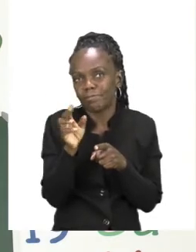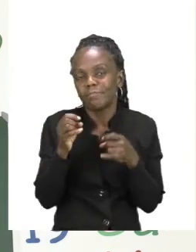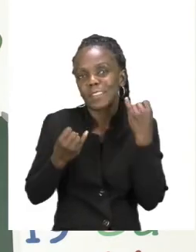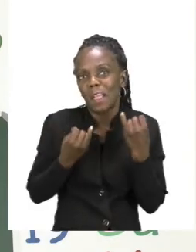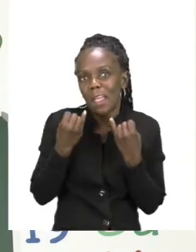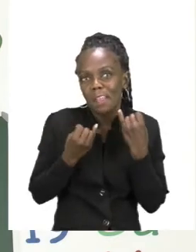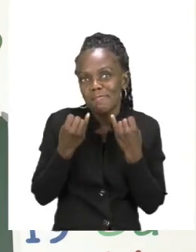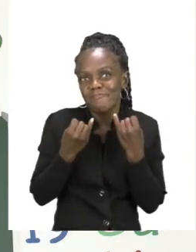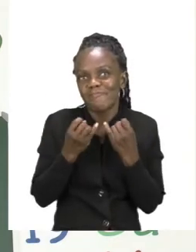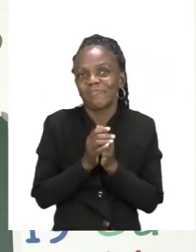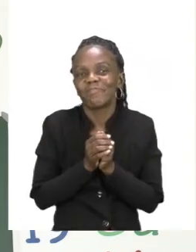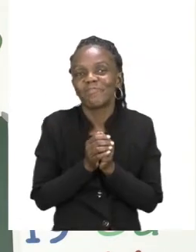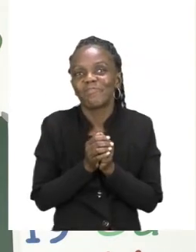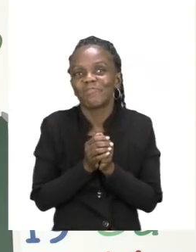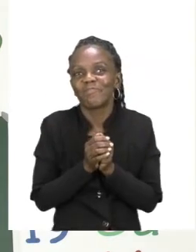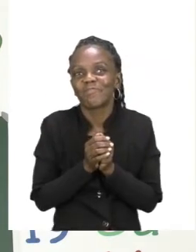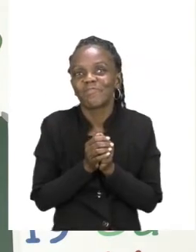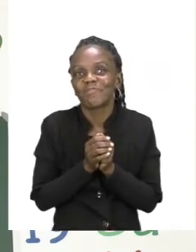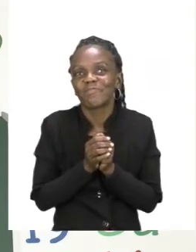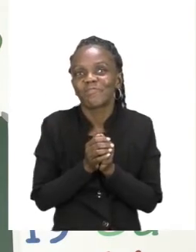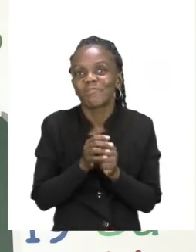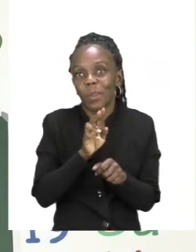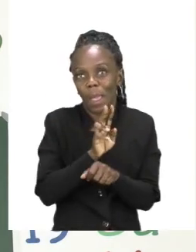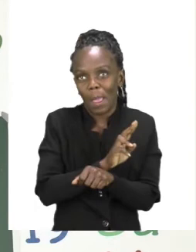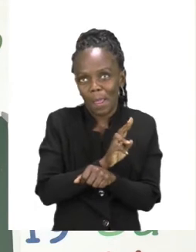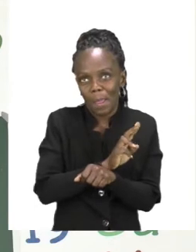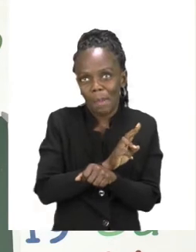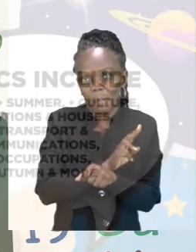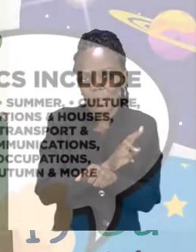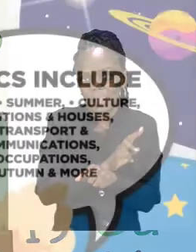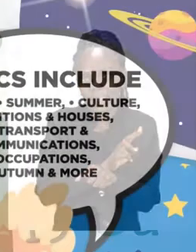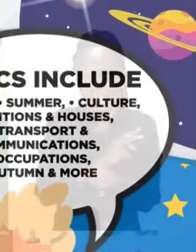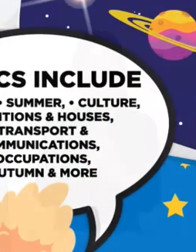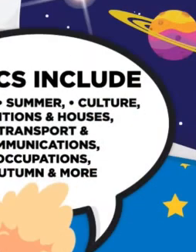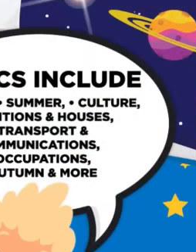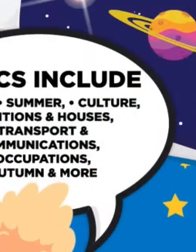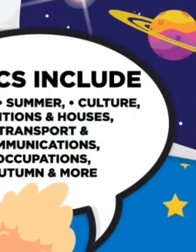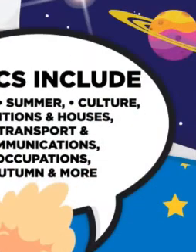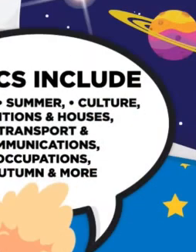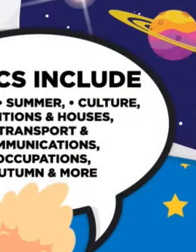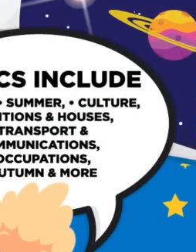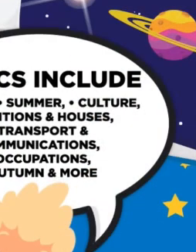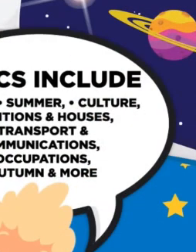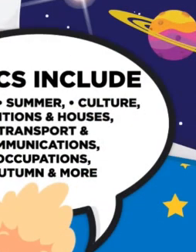you soon and we will be back after our advert break. Do you have children in the age range of five